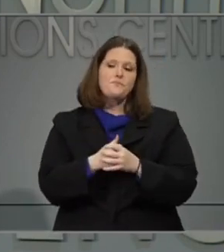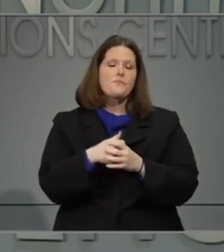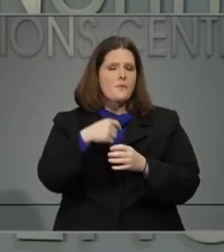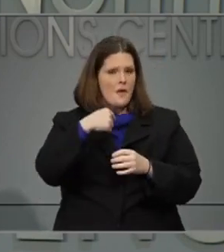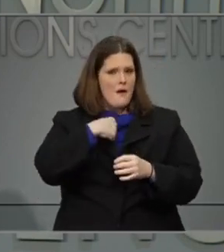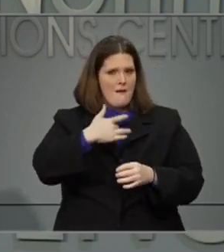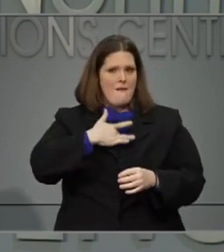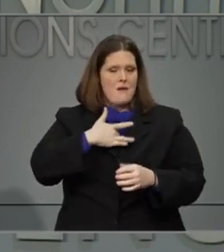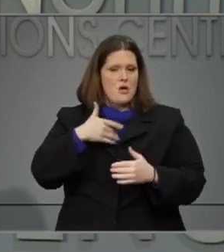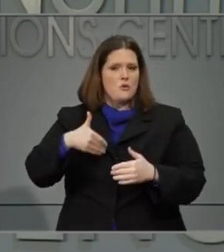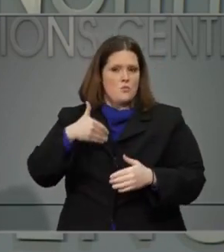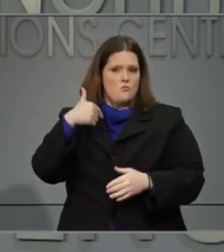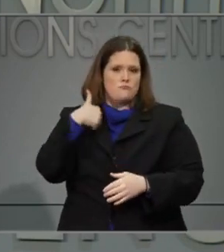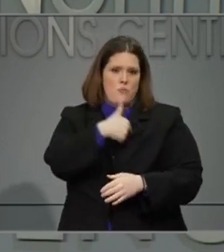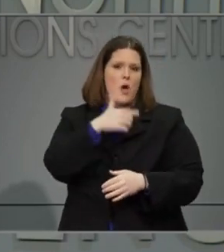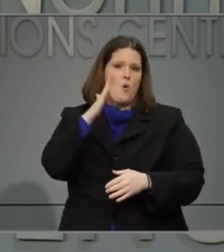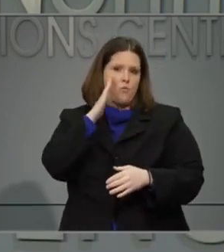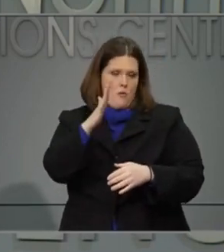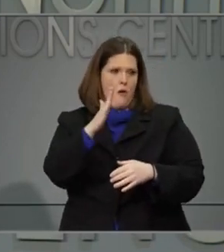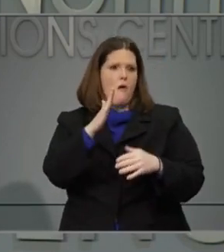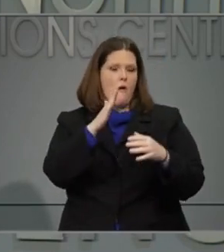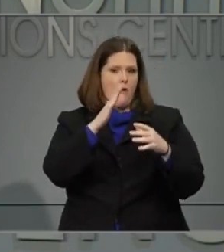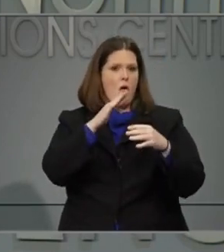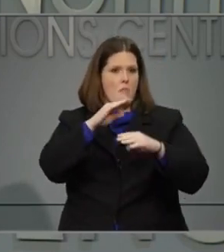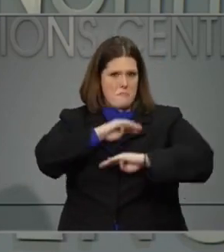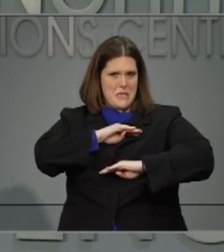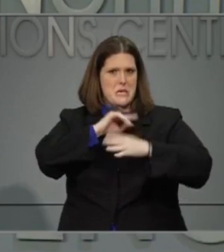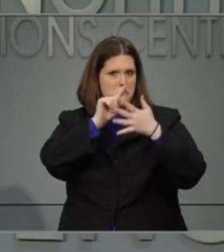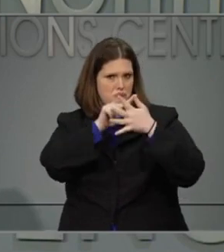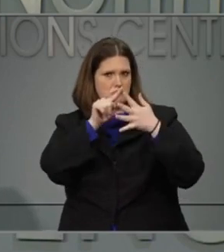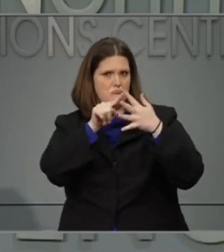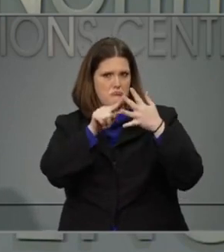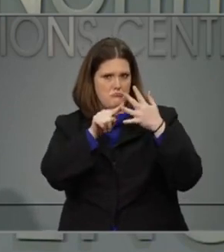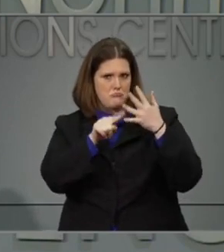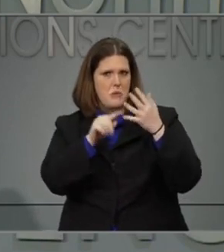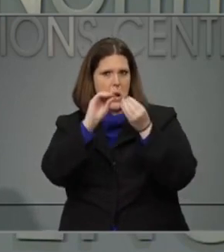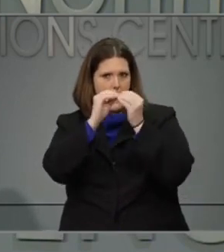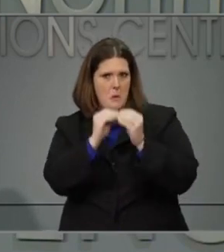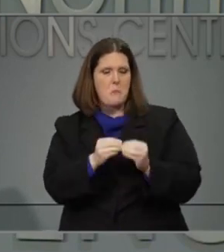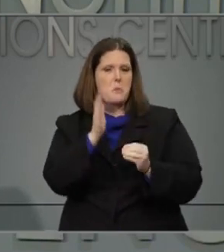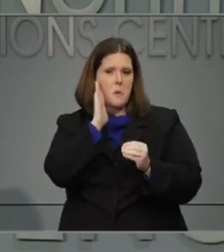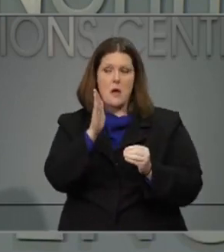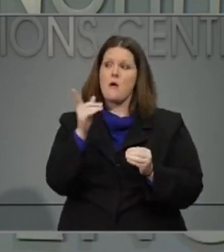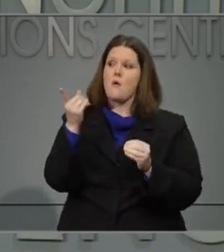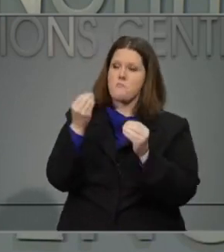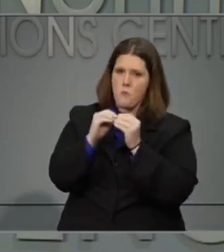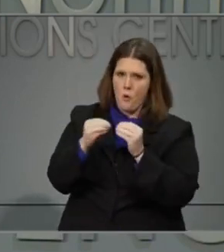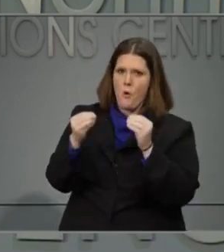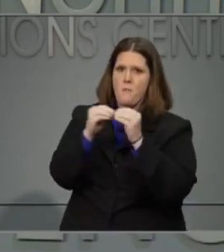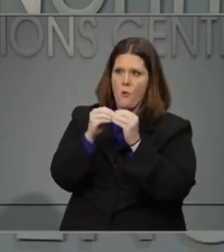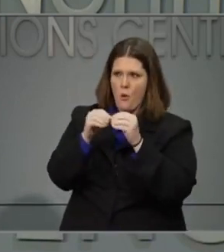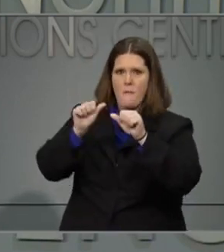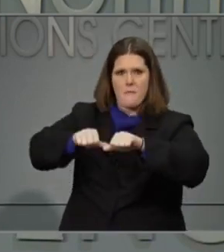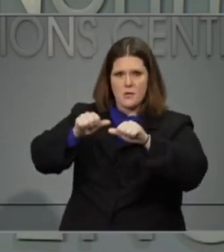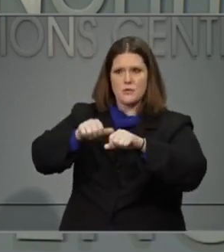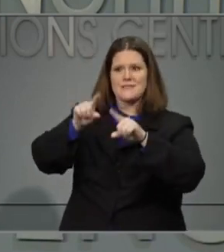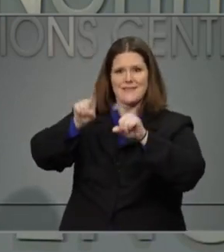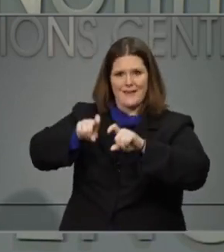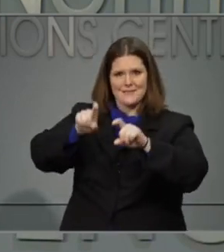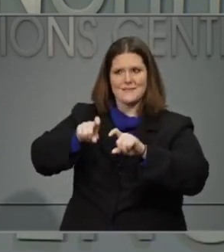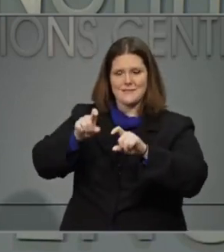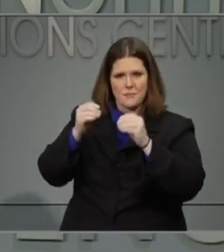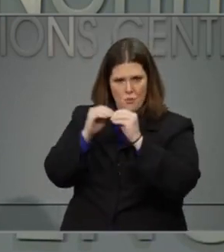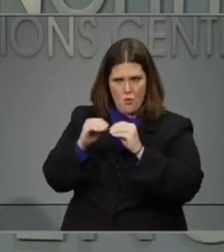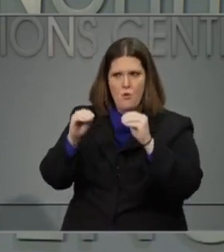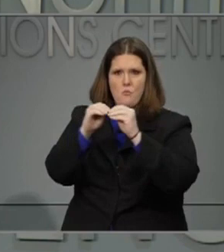that we need for the indicators. We're getting more and more testing capability every day. We're getting